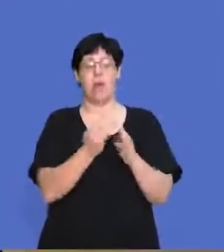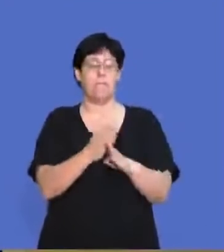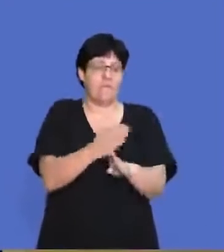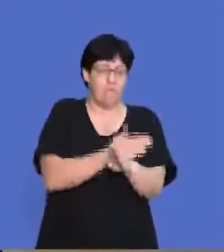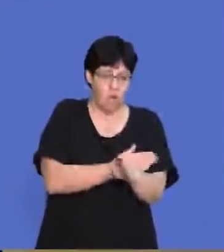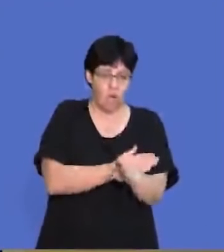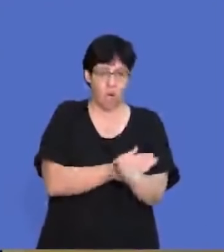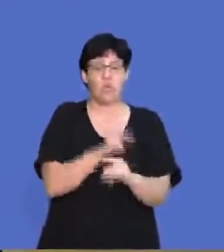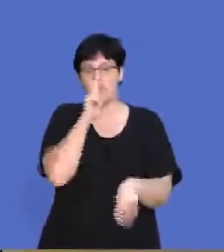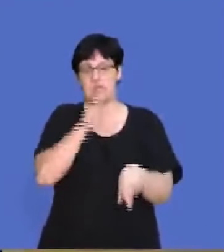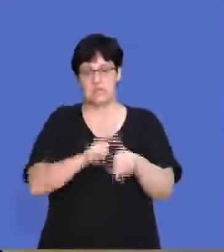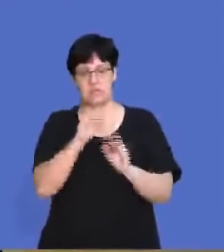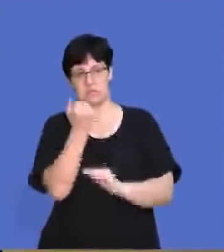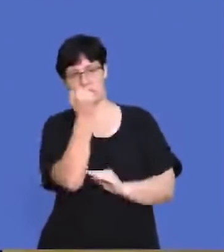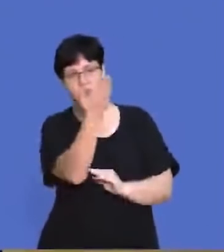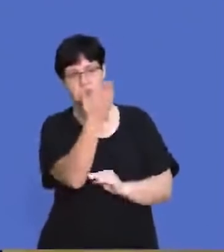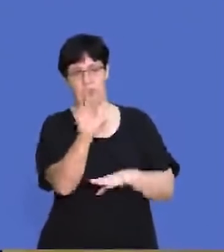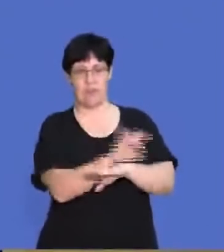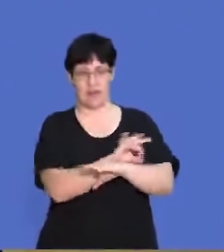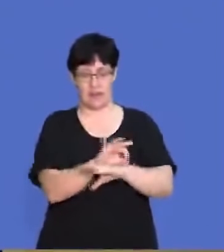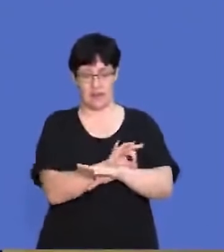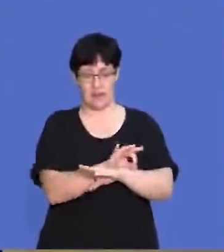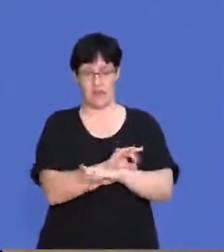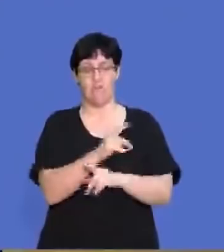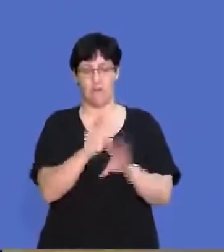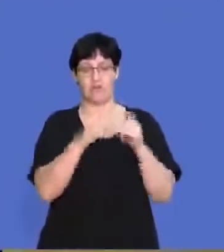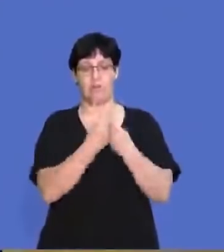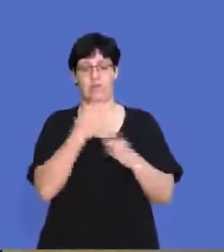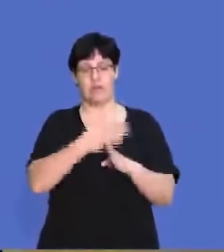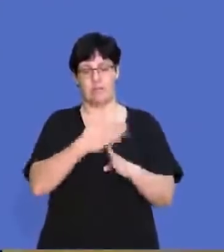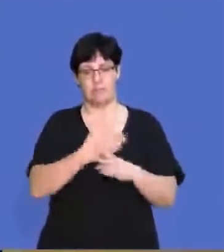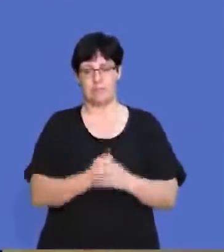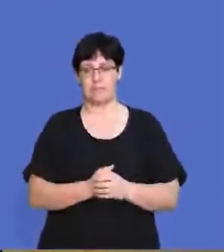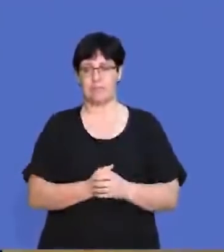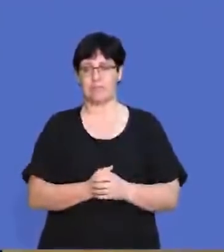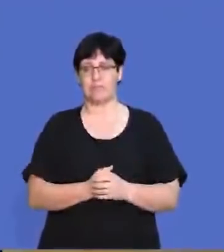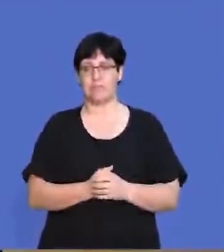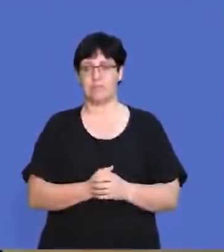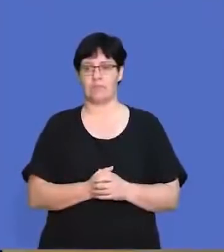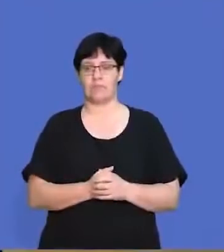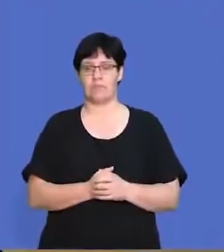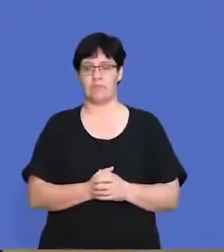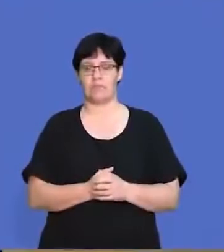is before you actually have to submit your plan to the Department of Labor.